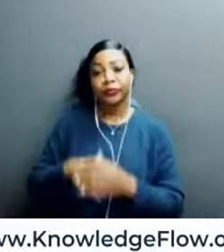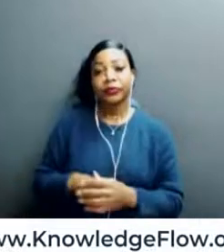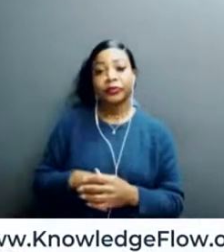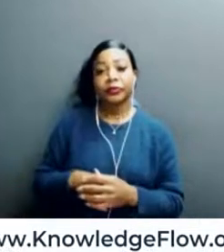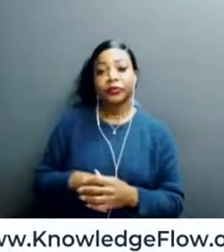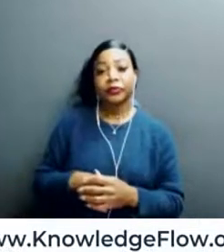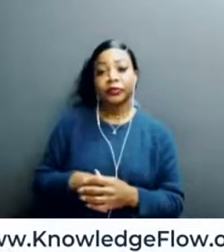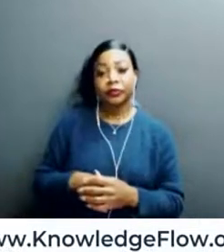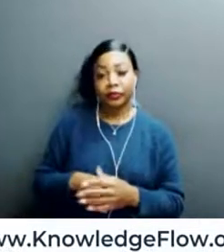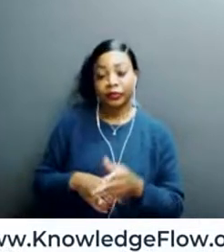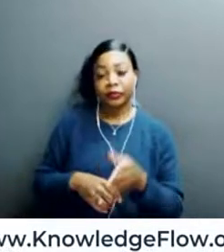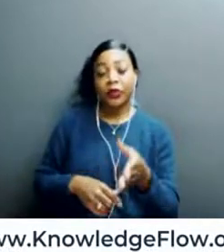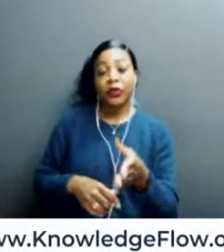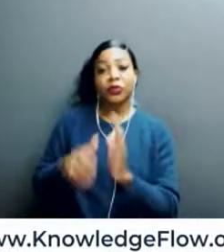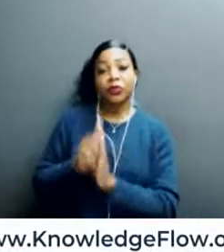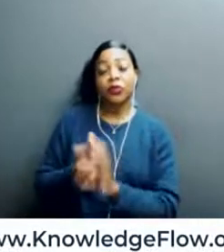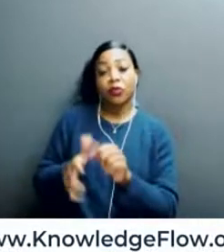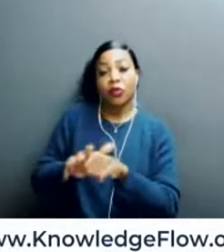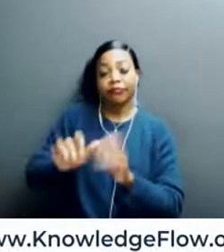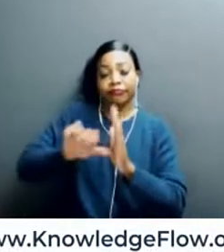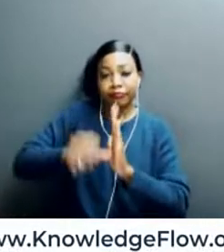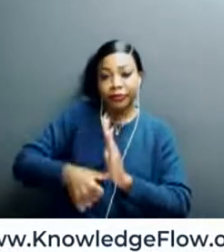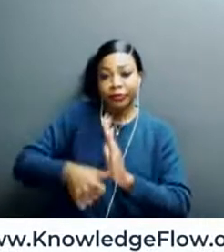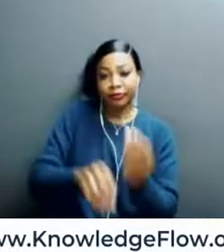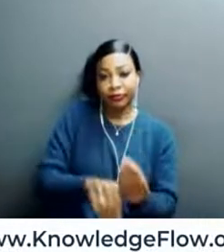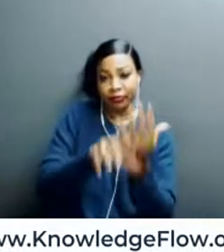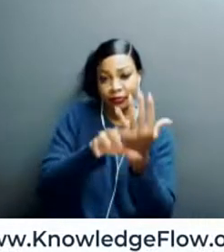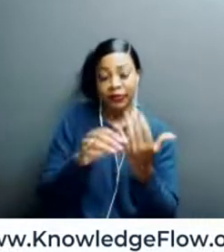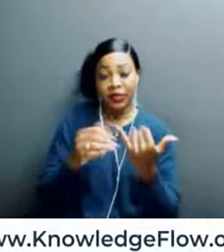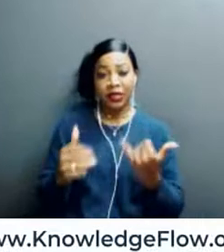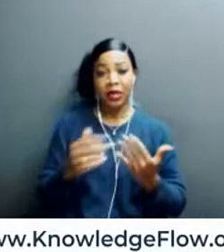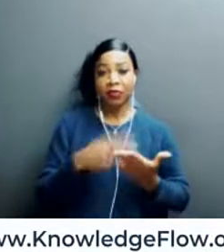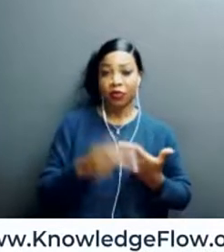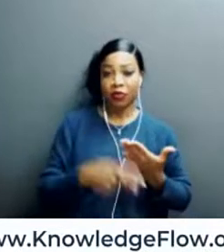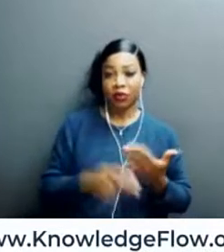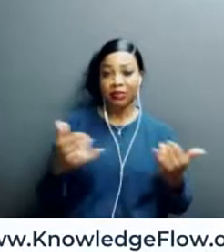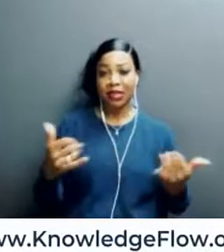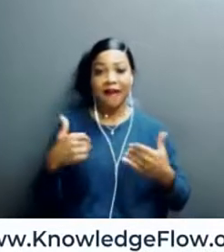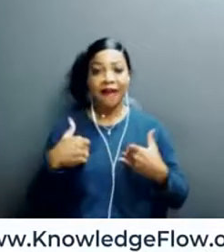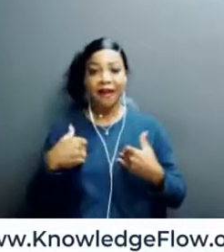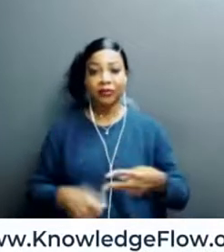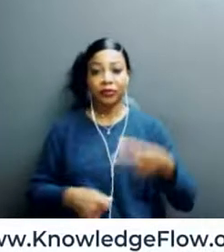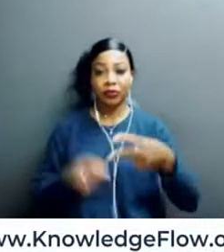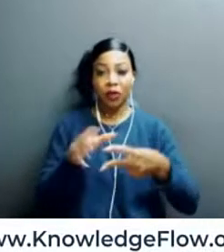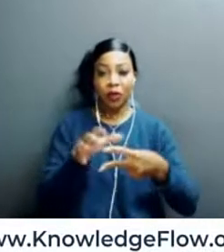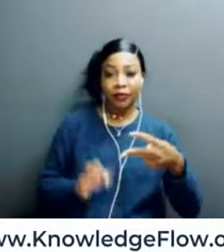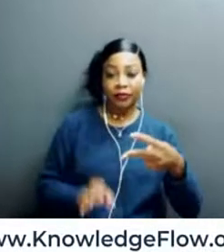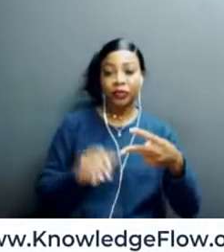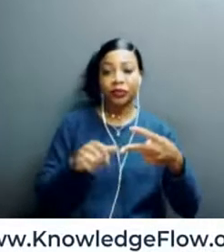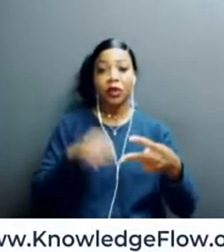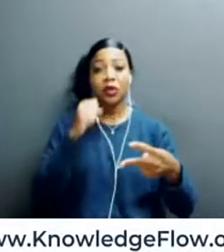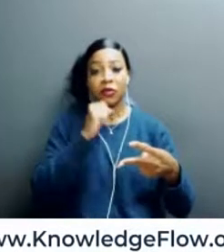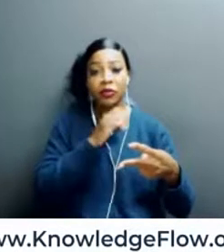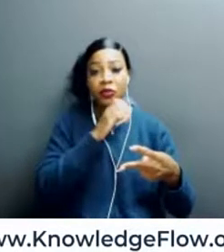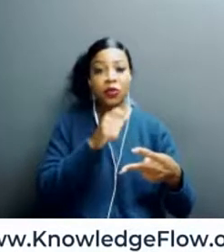COVID-19 pandemic. And programs are increasingly being offered as hybrid models now for older adults that are sort of